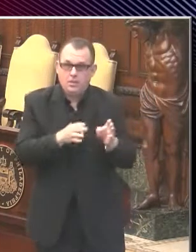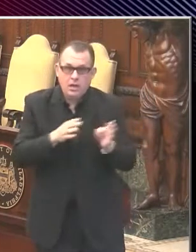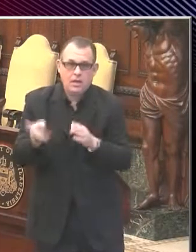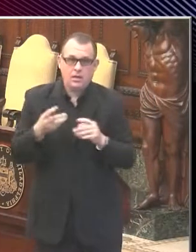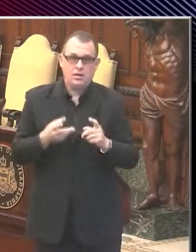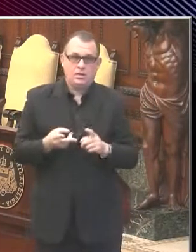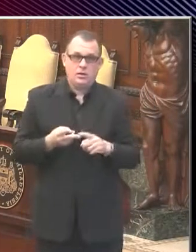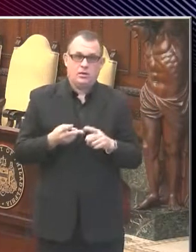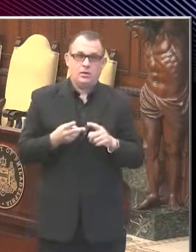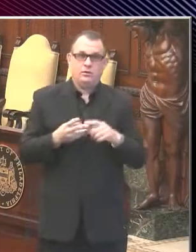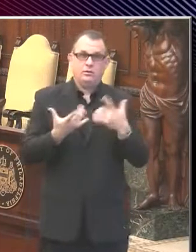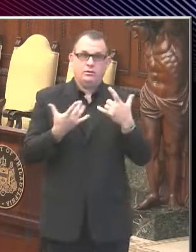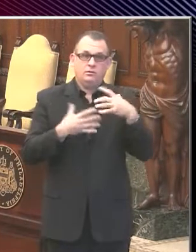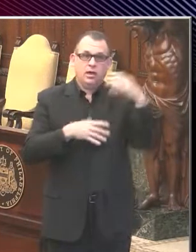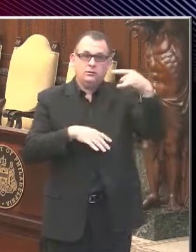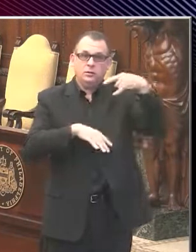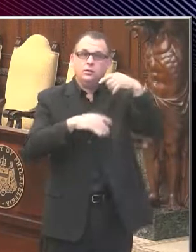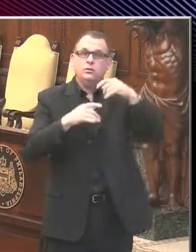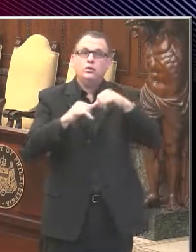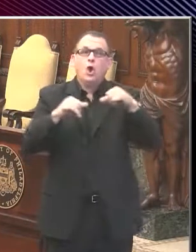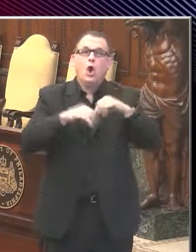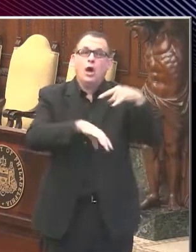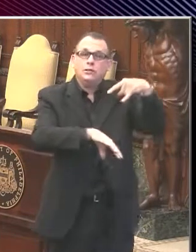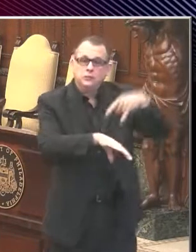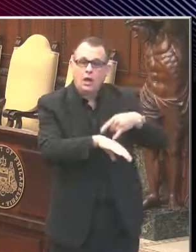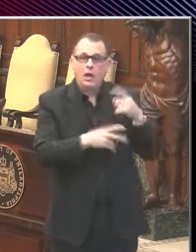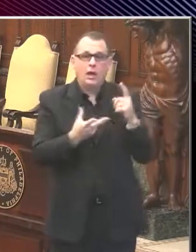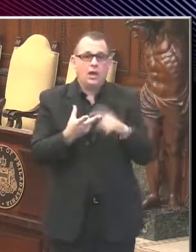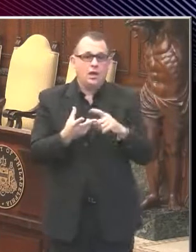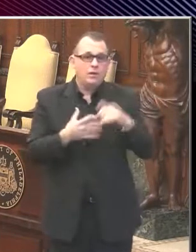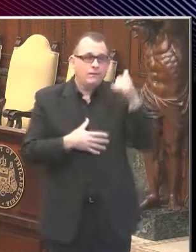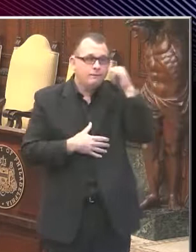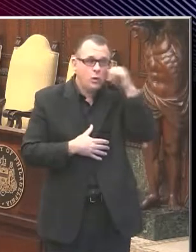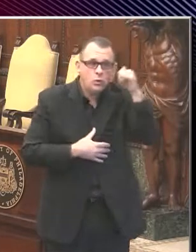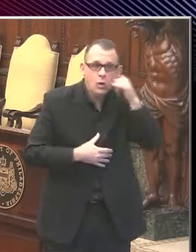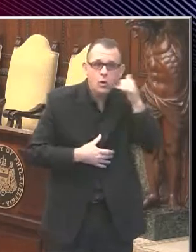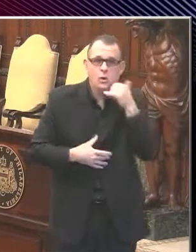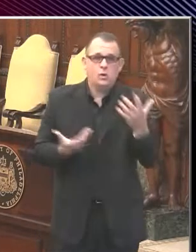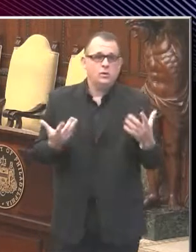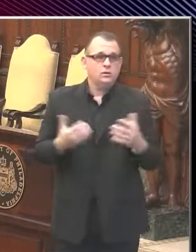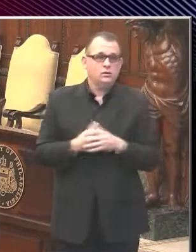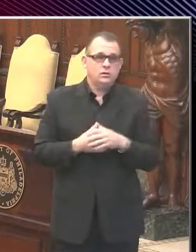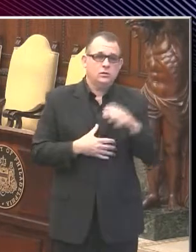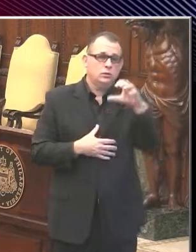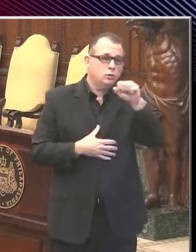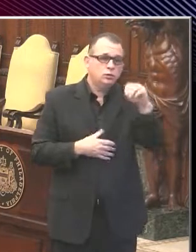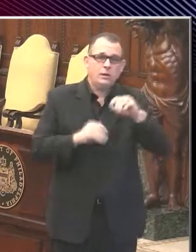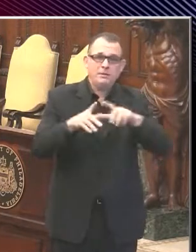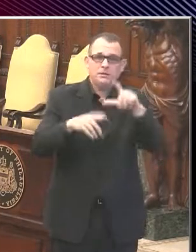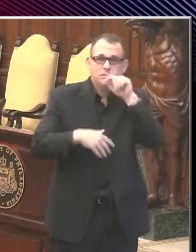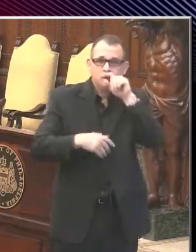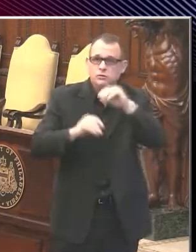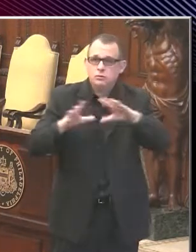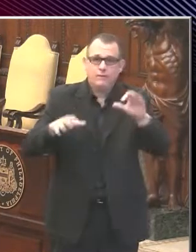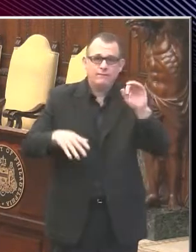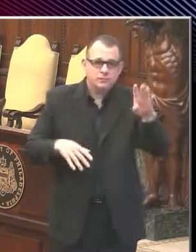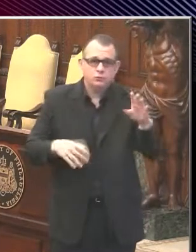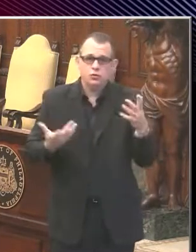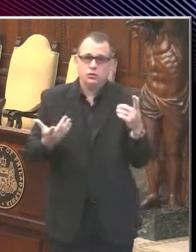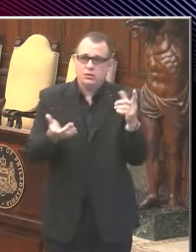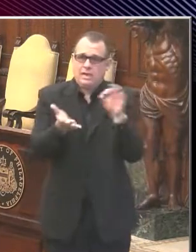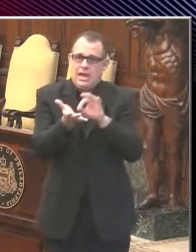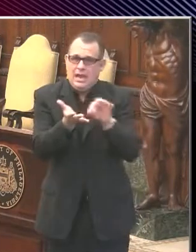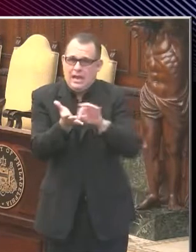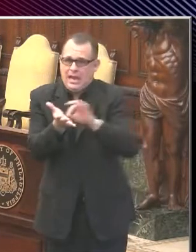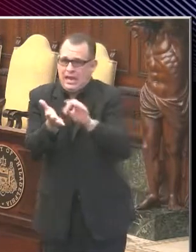door hanger distribution, phone banking, spreading the word using social media, promoting census completion at various points of service and